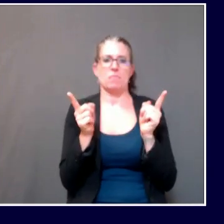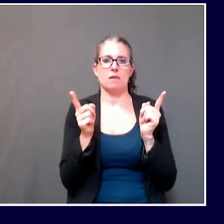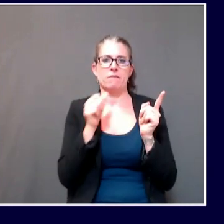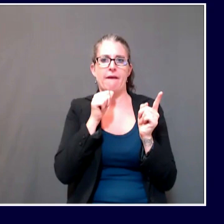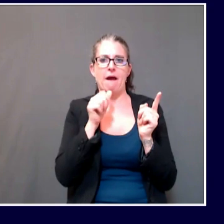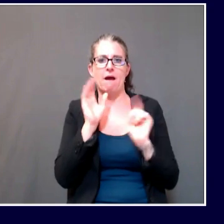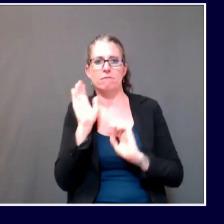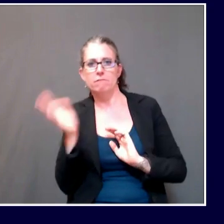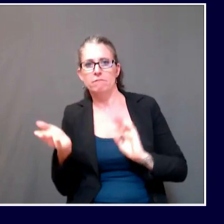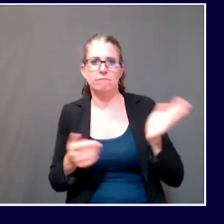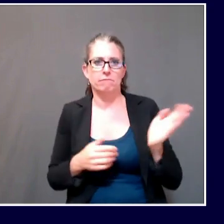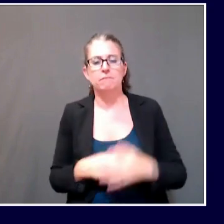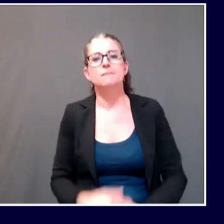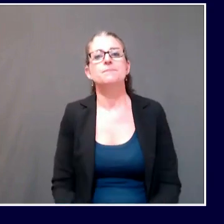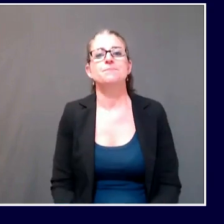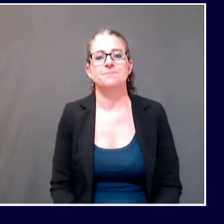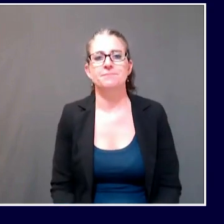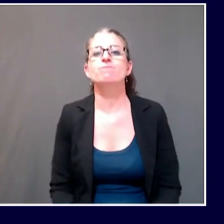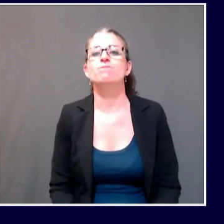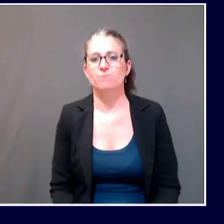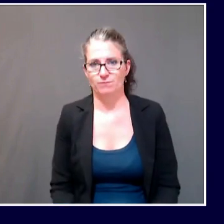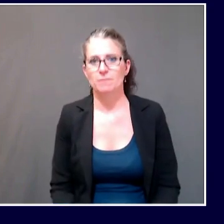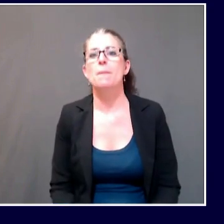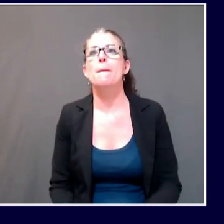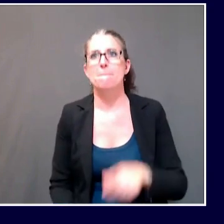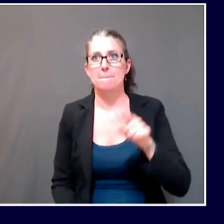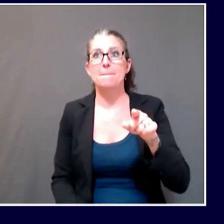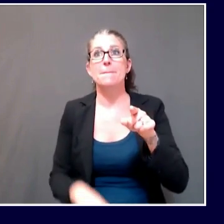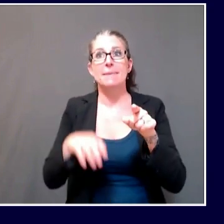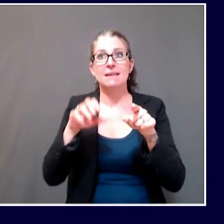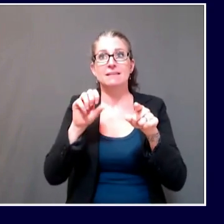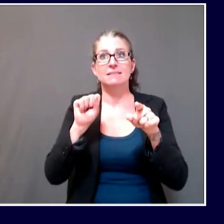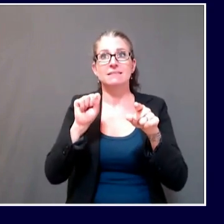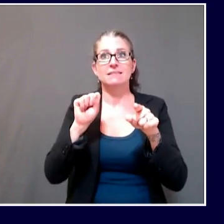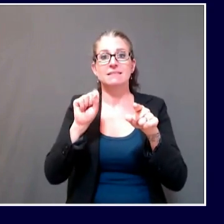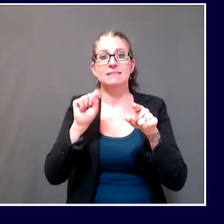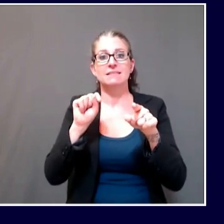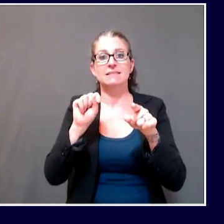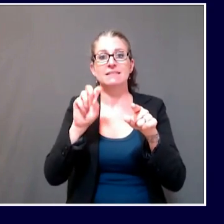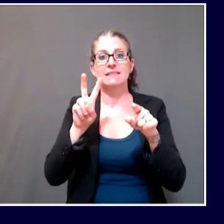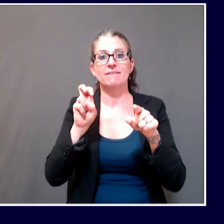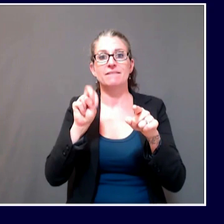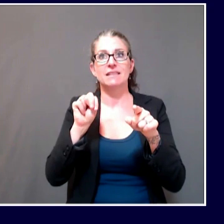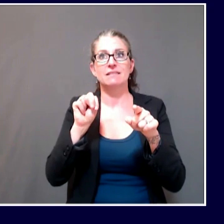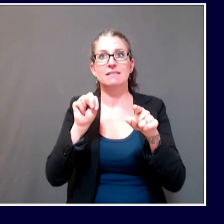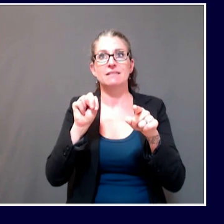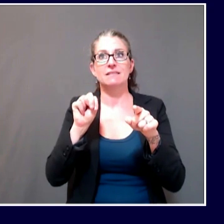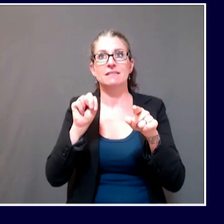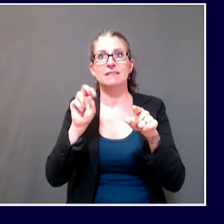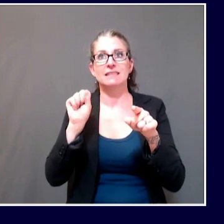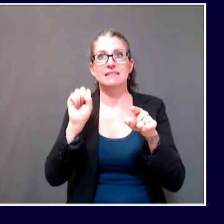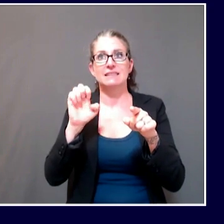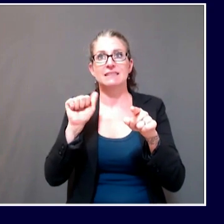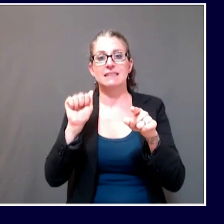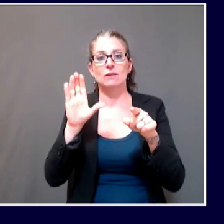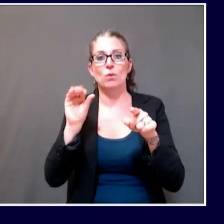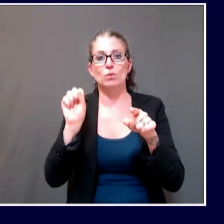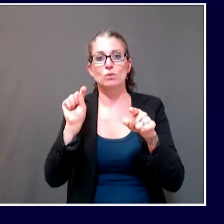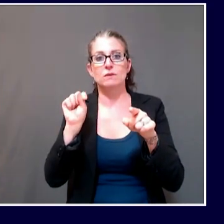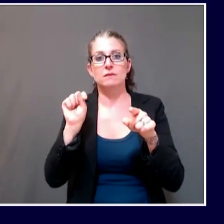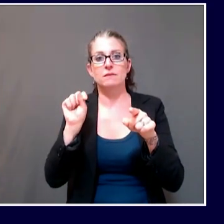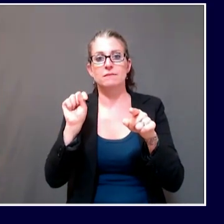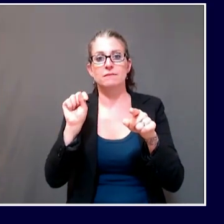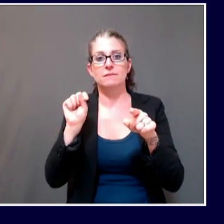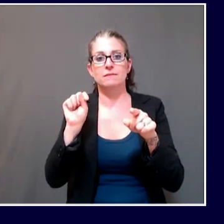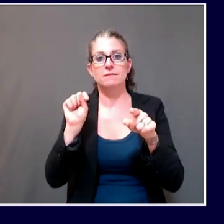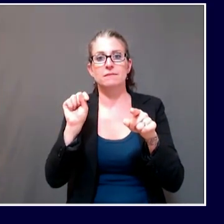I'm going to turn next to Stephen Porter at Seacoast. Thank you, Dr. Shaw. And thank you also